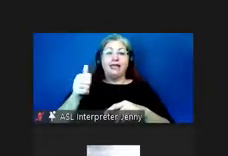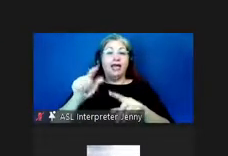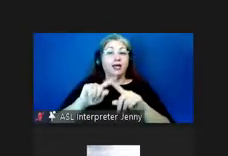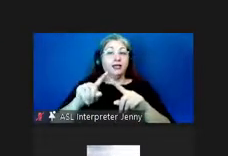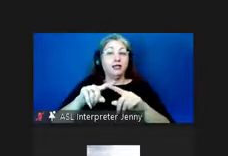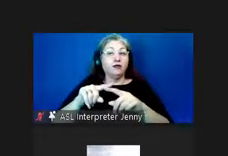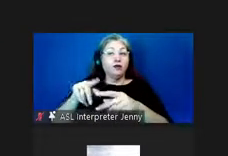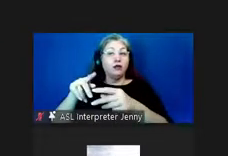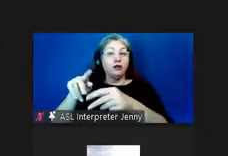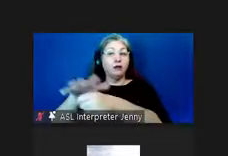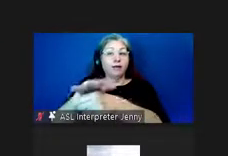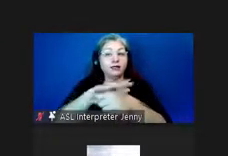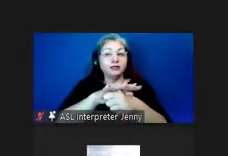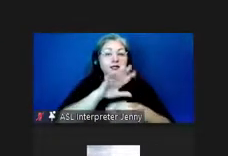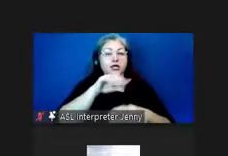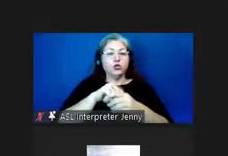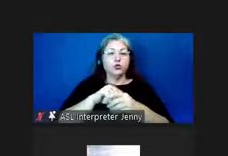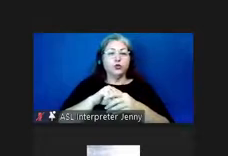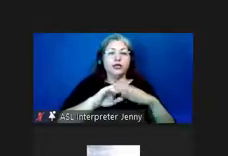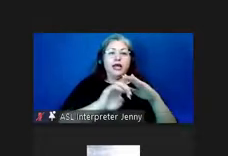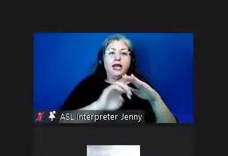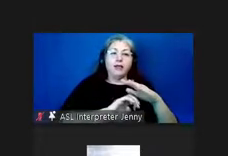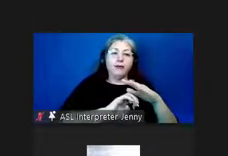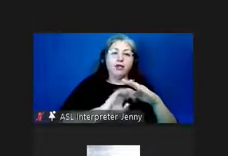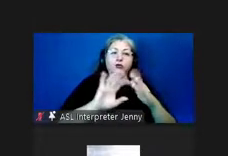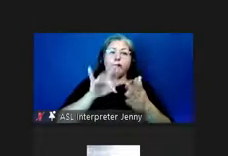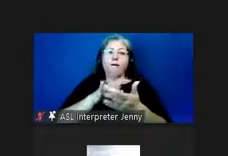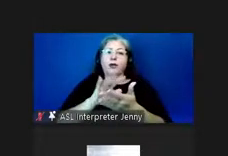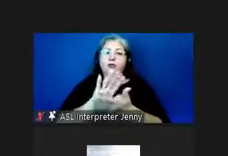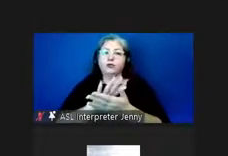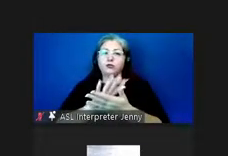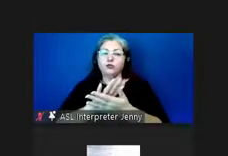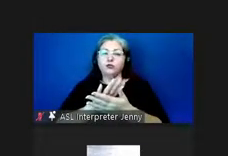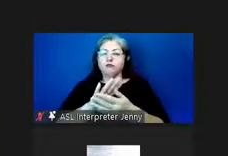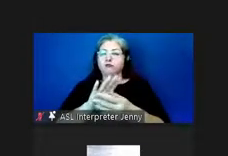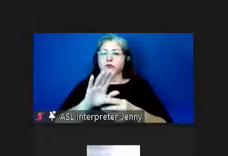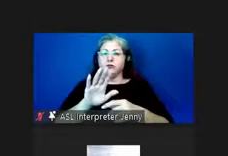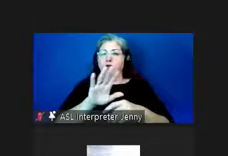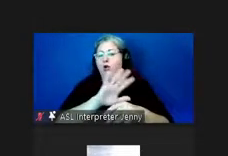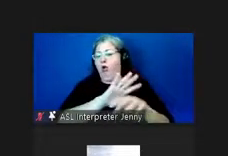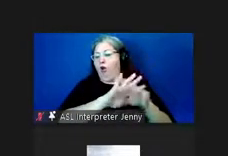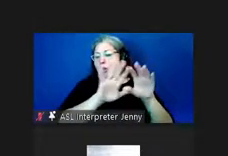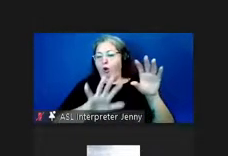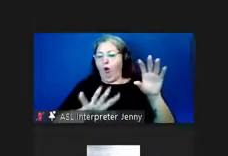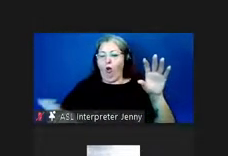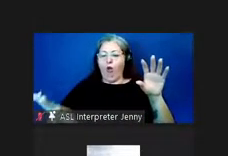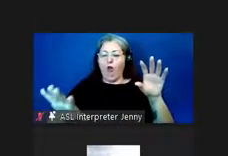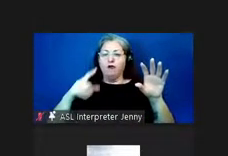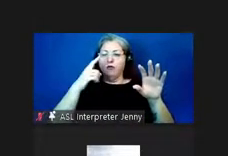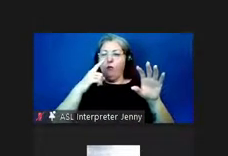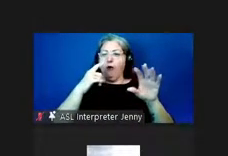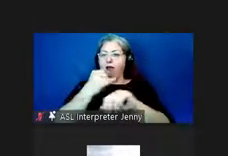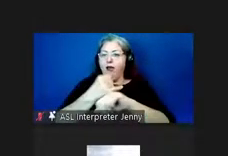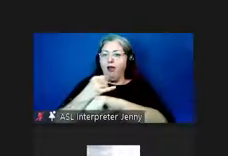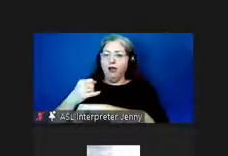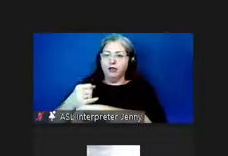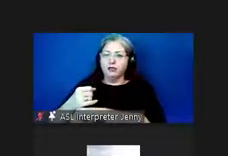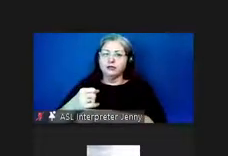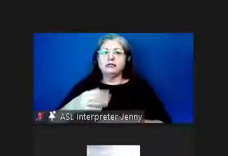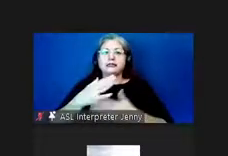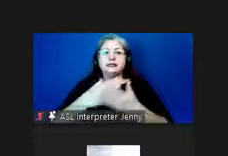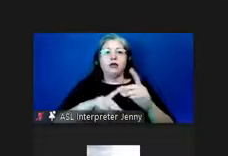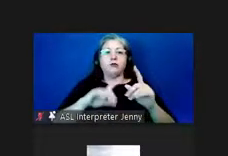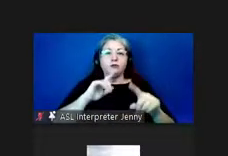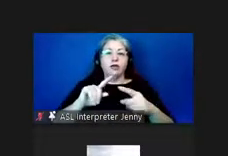including elementary and intermediate schools um situated across the archipelago we had responses